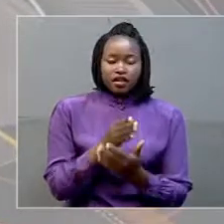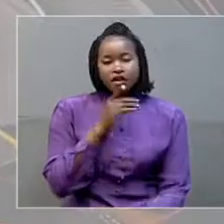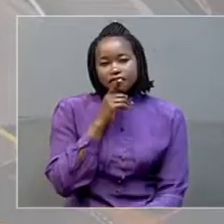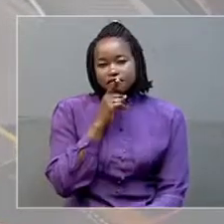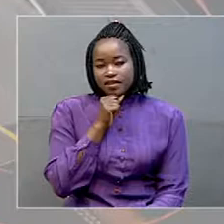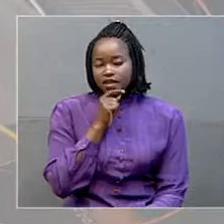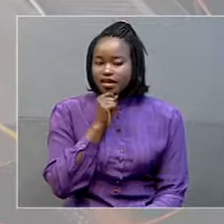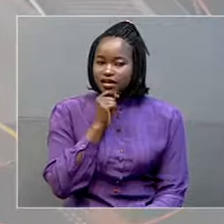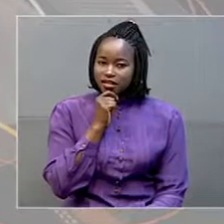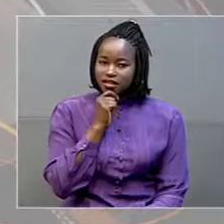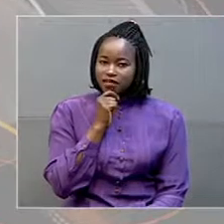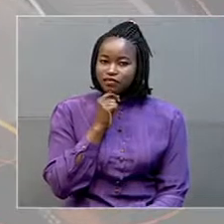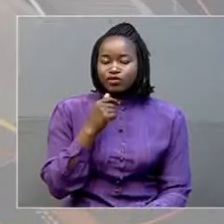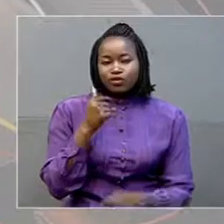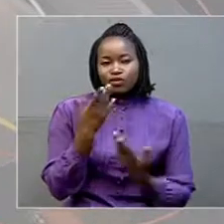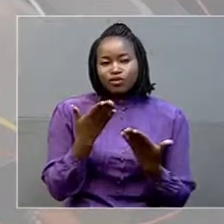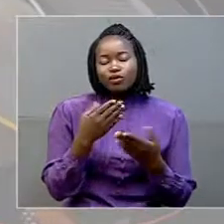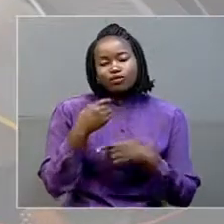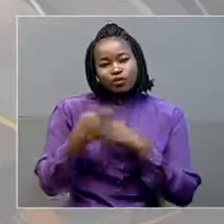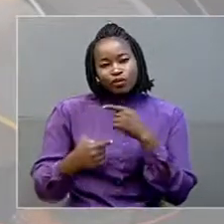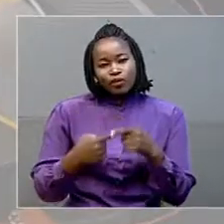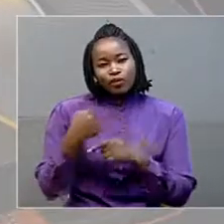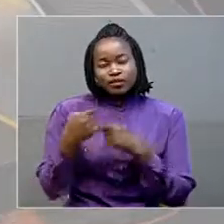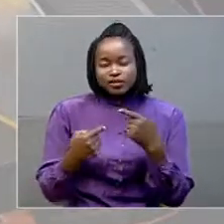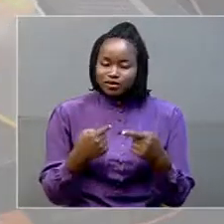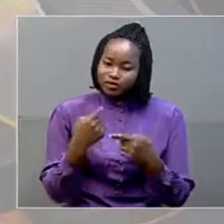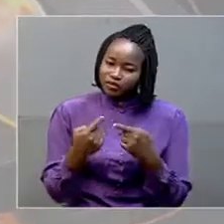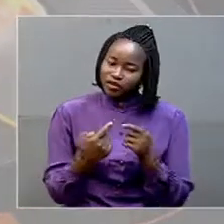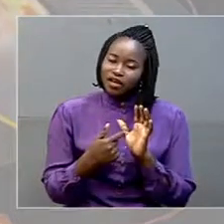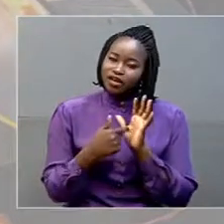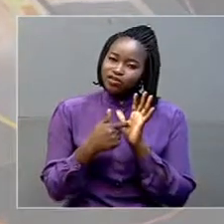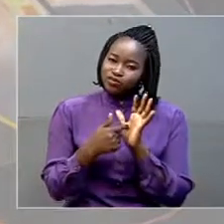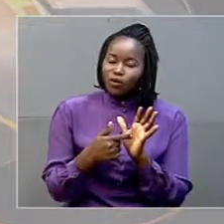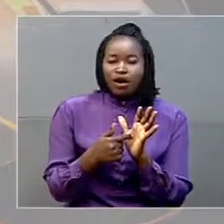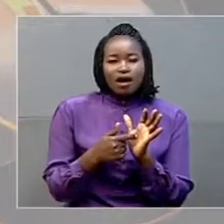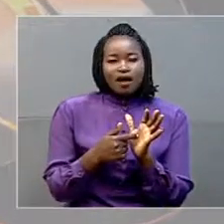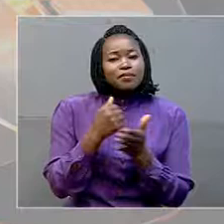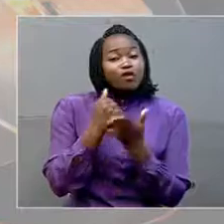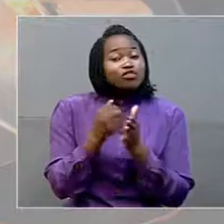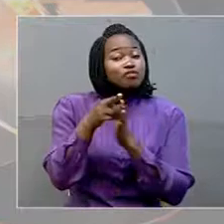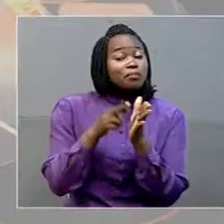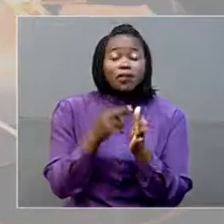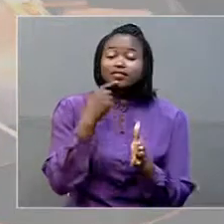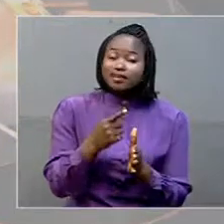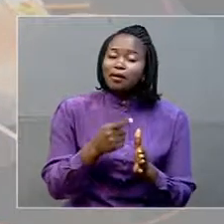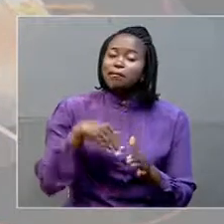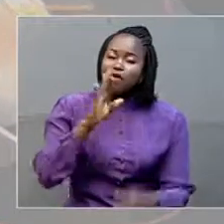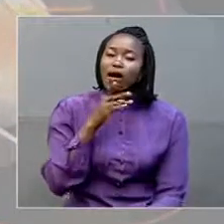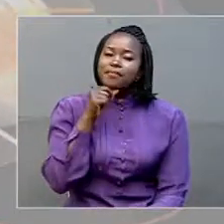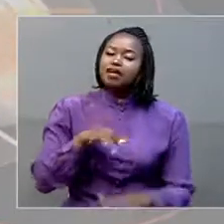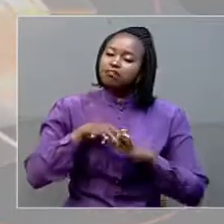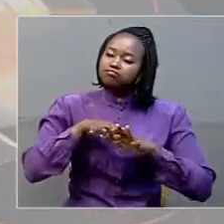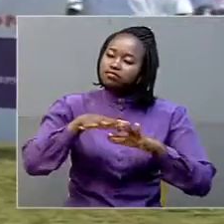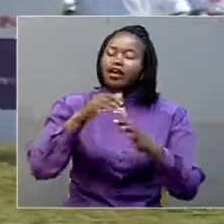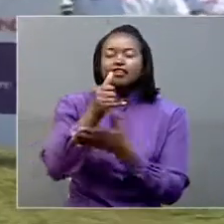high integrity to demystify reports that men are abetting the spread of HIV AIDS as compared to women. Mubarak